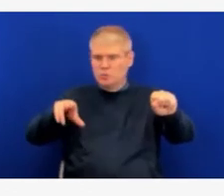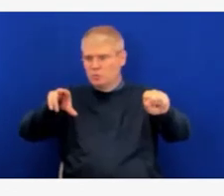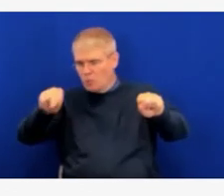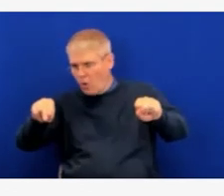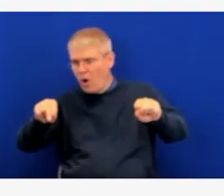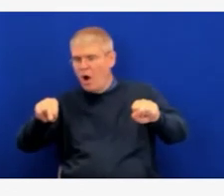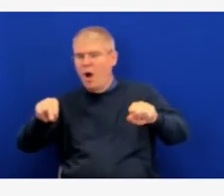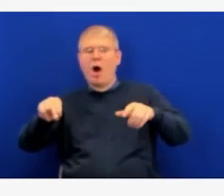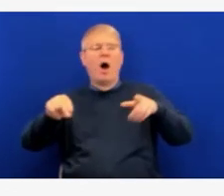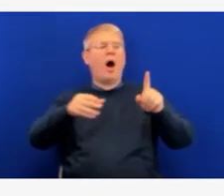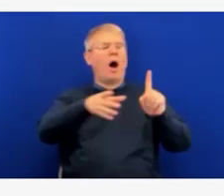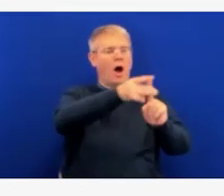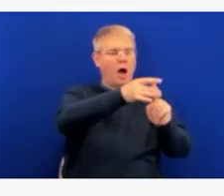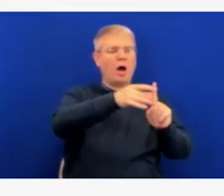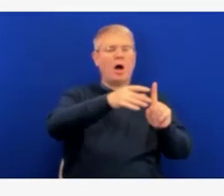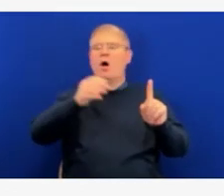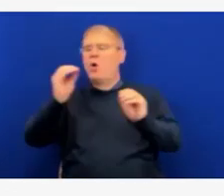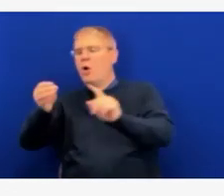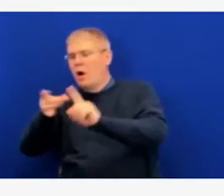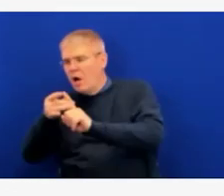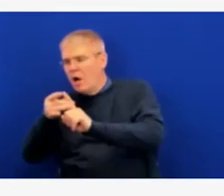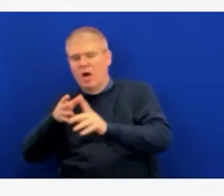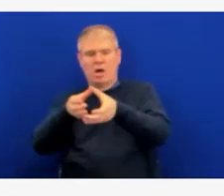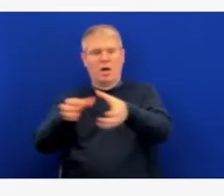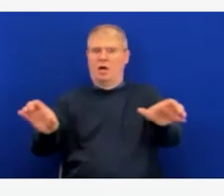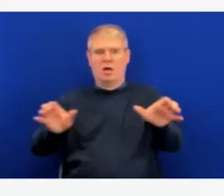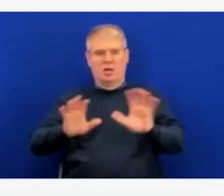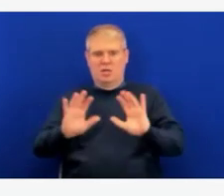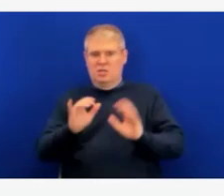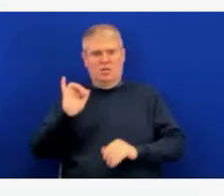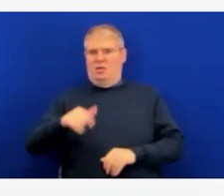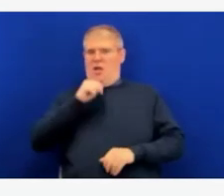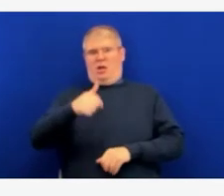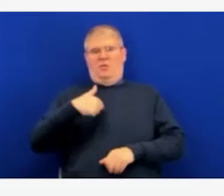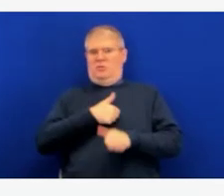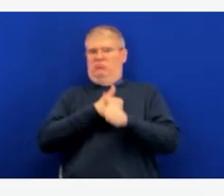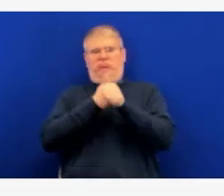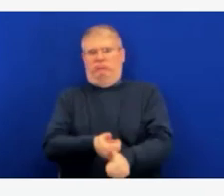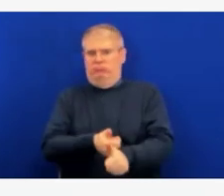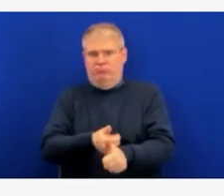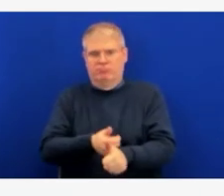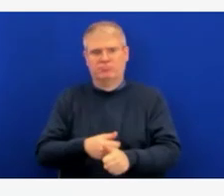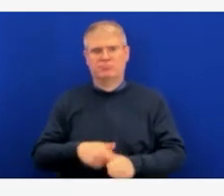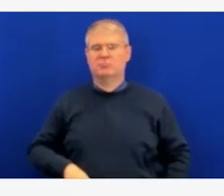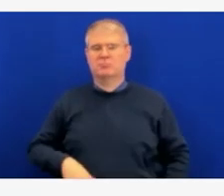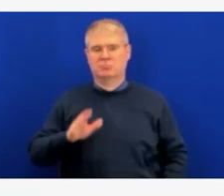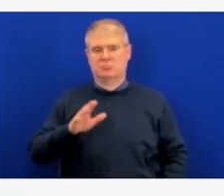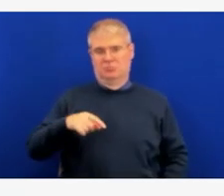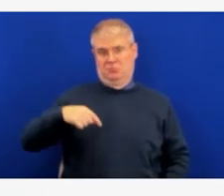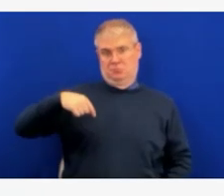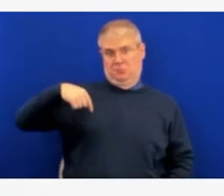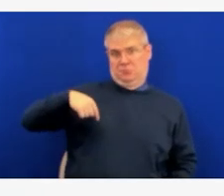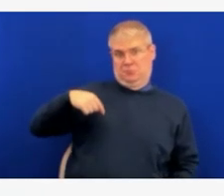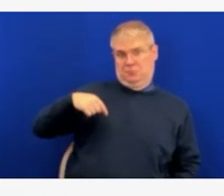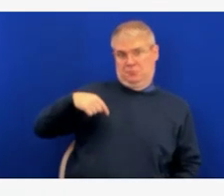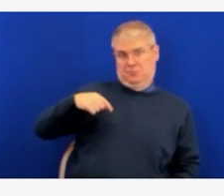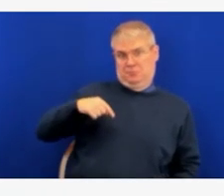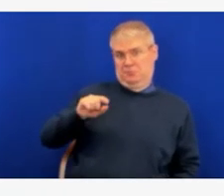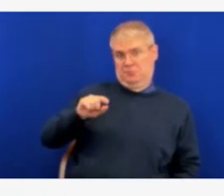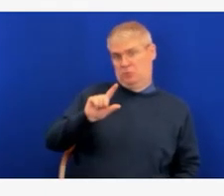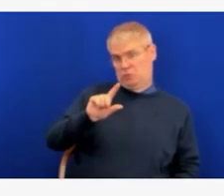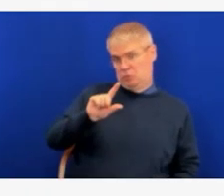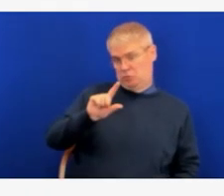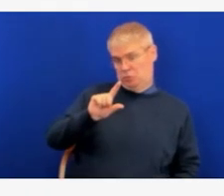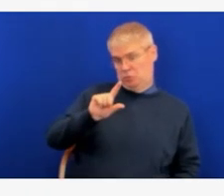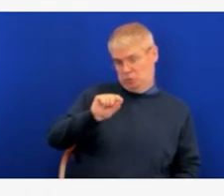approximately 1% to 2% of the cases that were reported in 2021 were reinfections. So, no, people are not